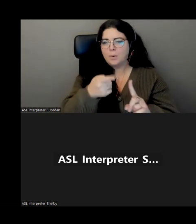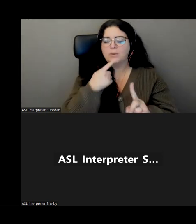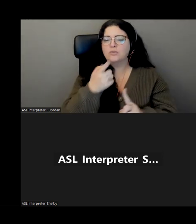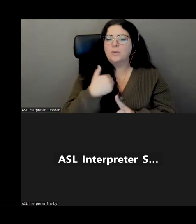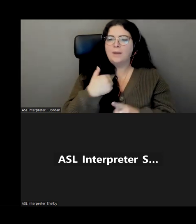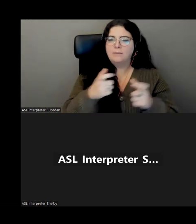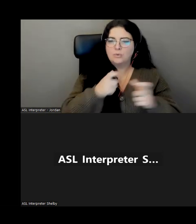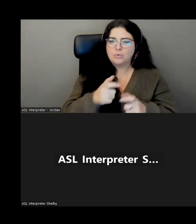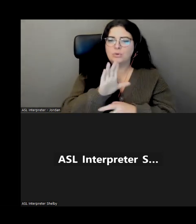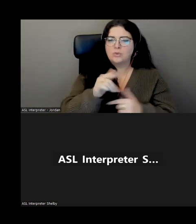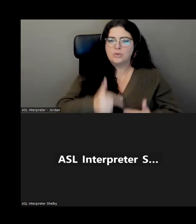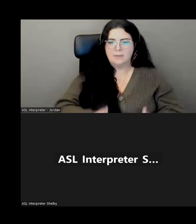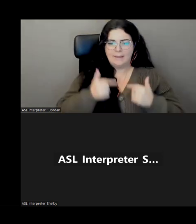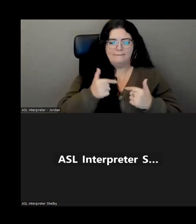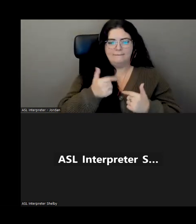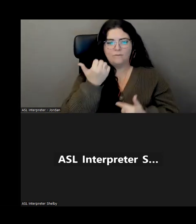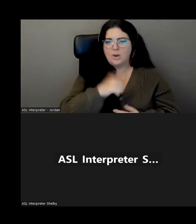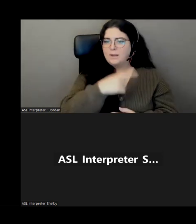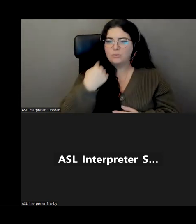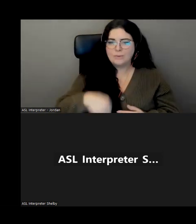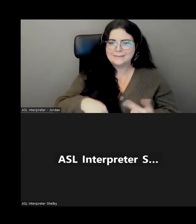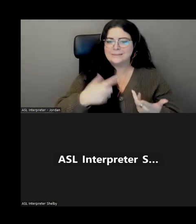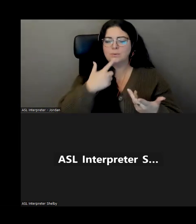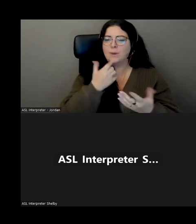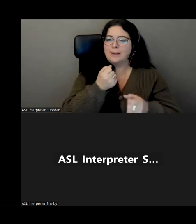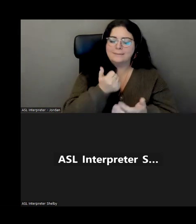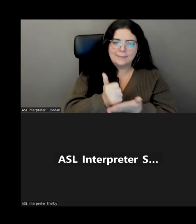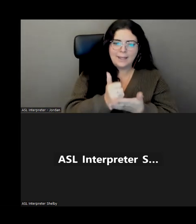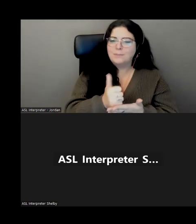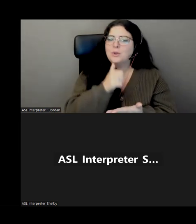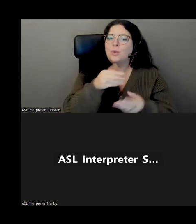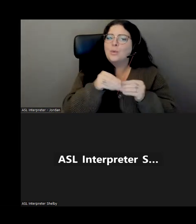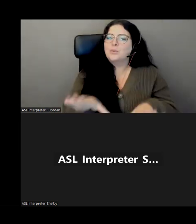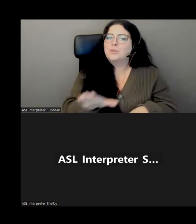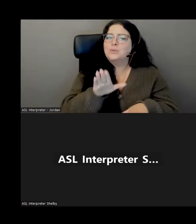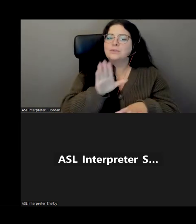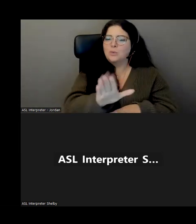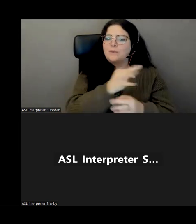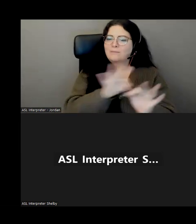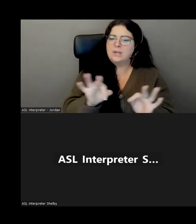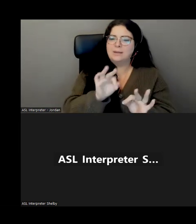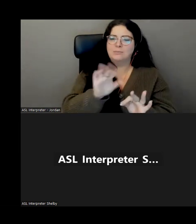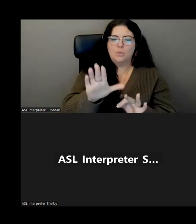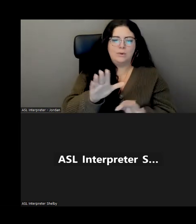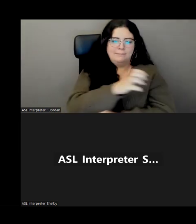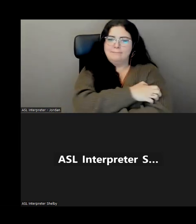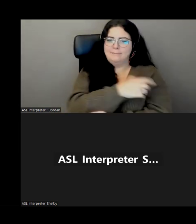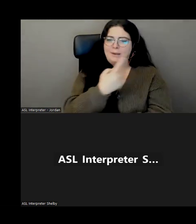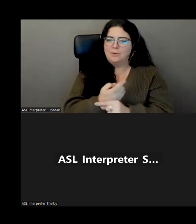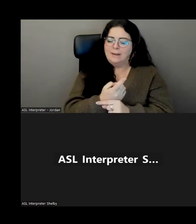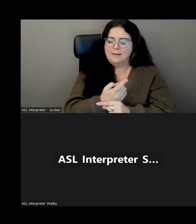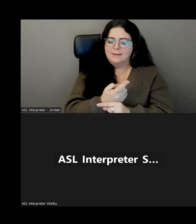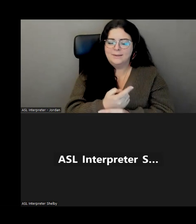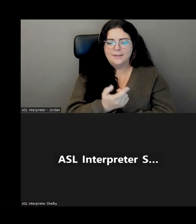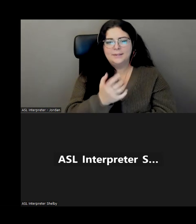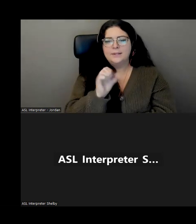important. None of us want to lose access to our freedom or our own personal autonomy in any regard and that is something